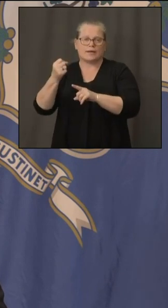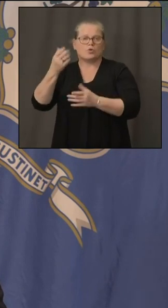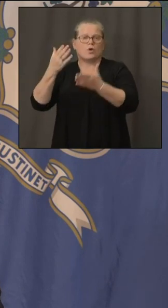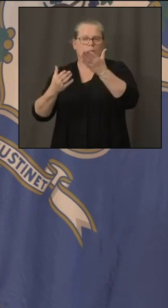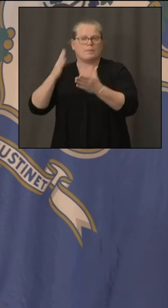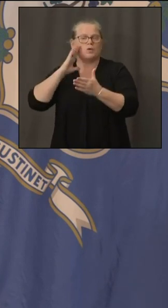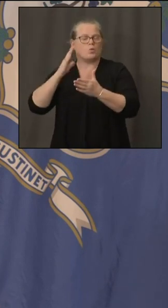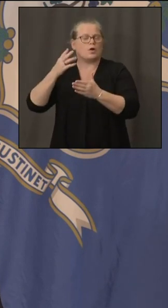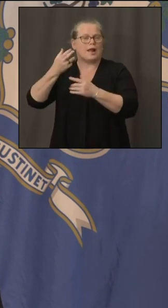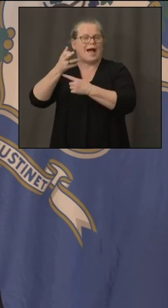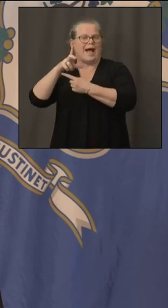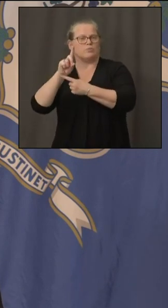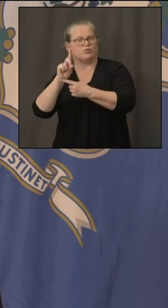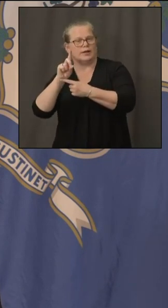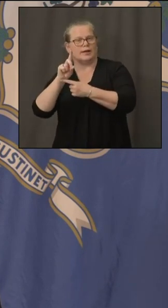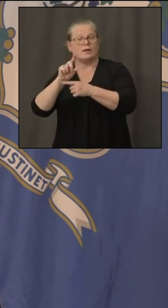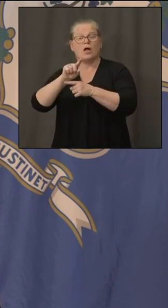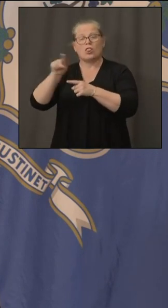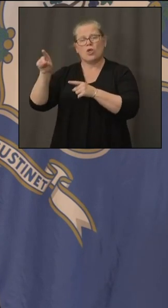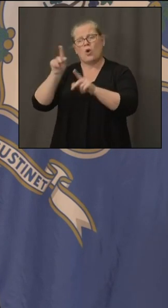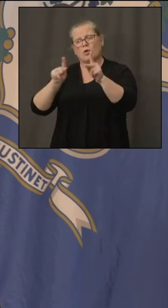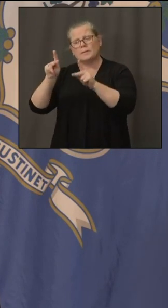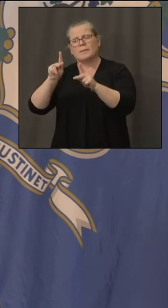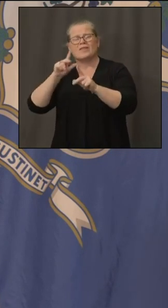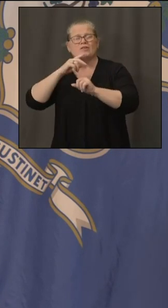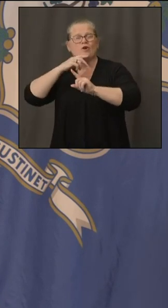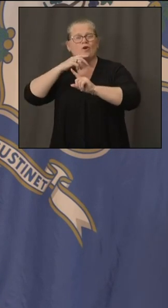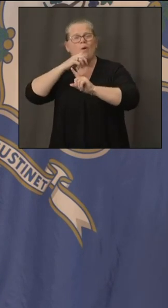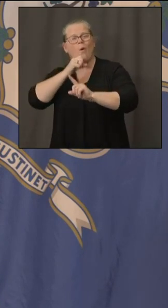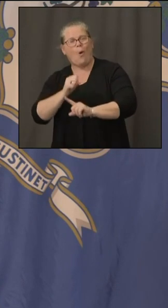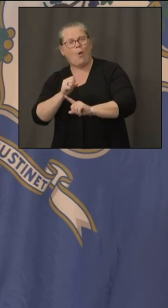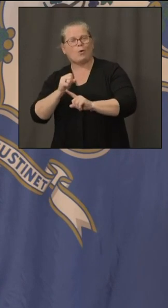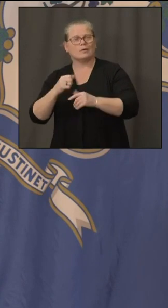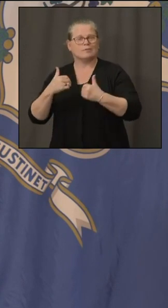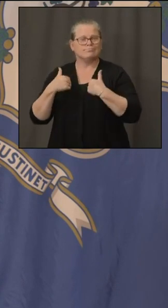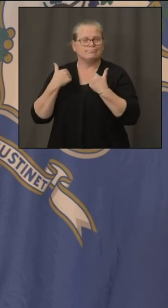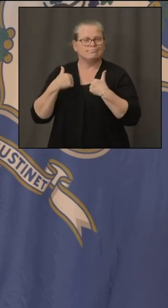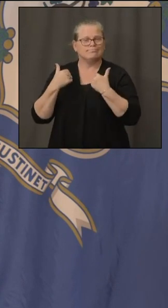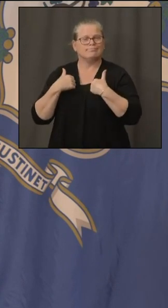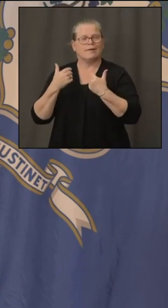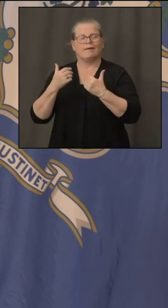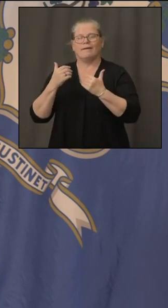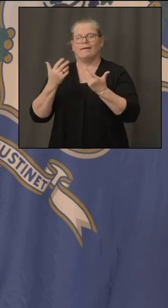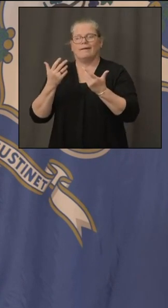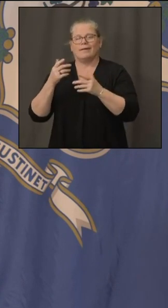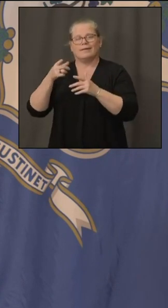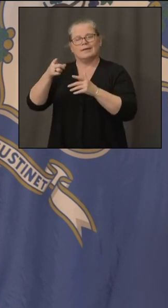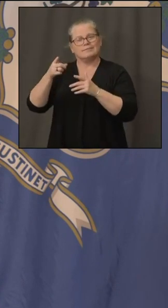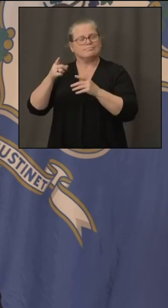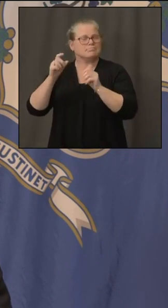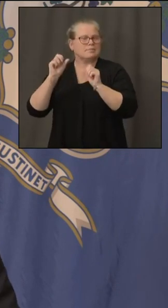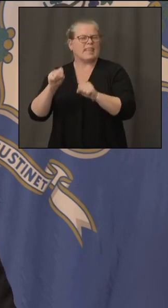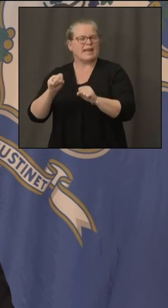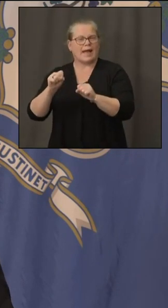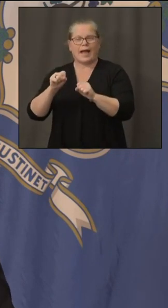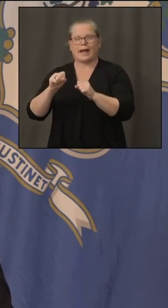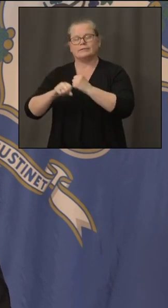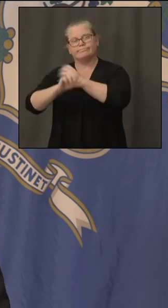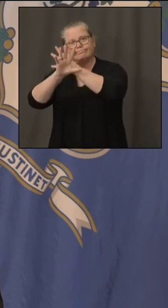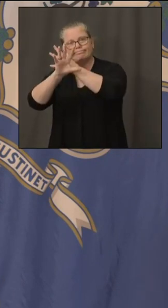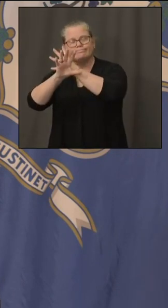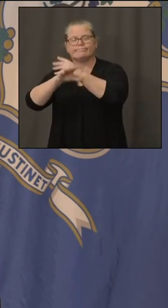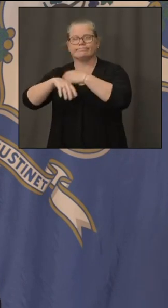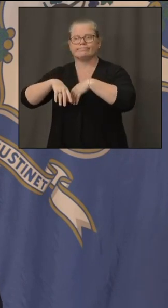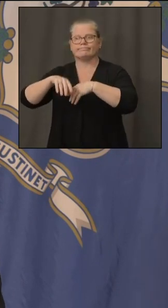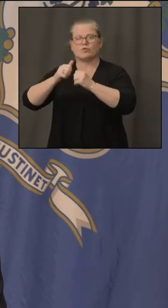to make as many accommodations those people are um you know young young adults are better able to tele-learn better able to take